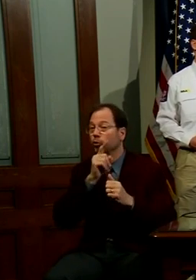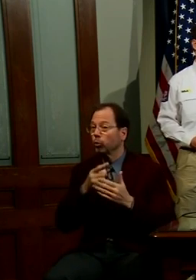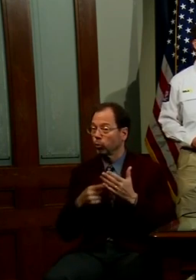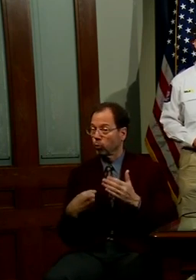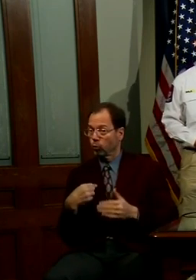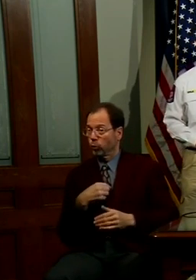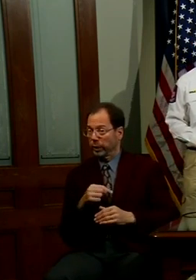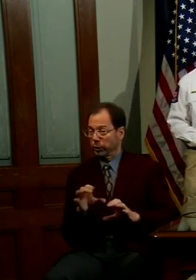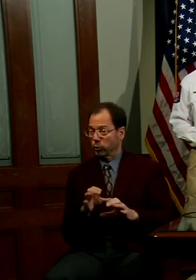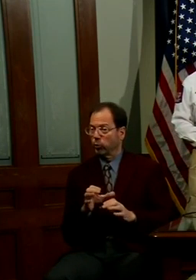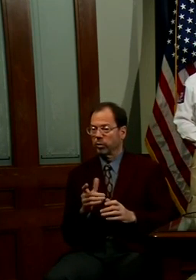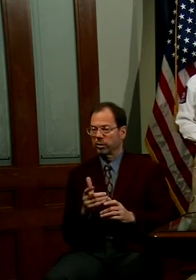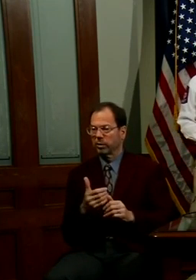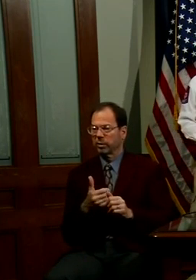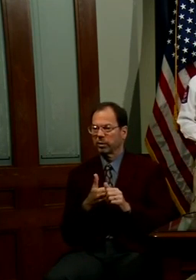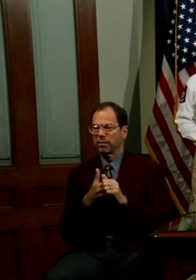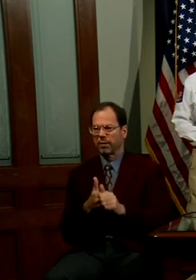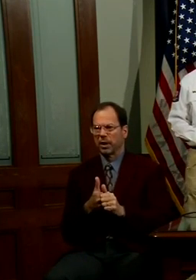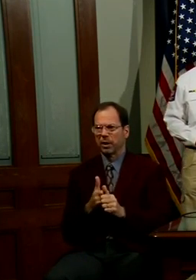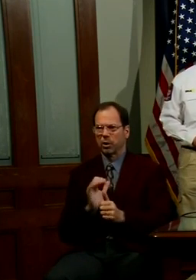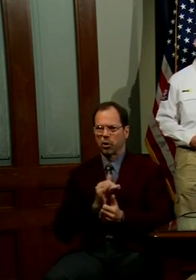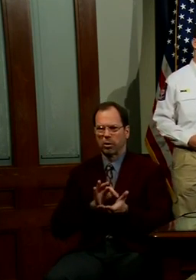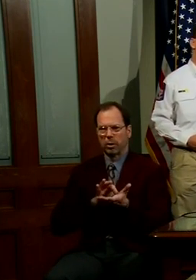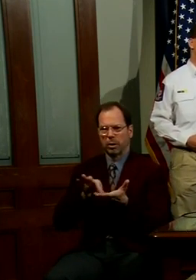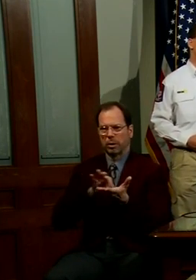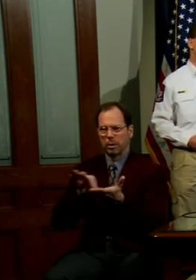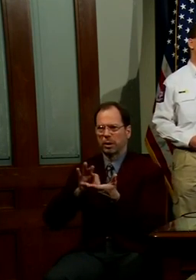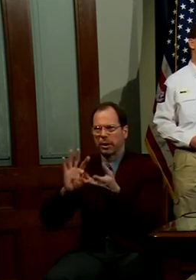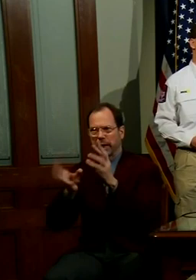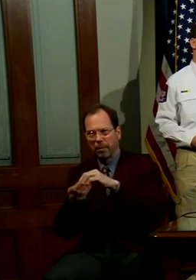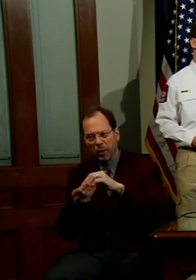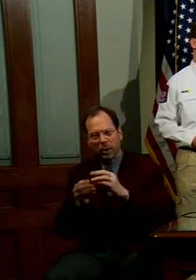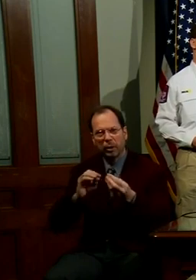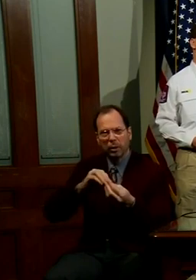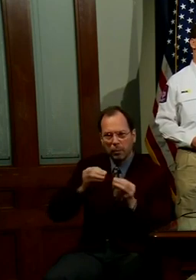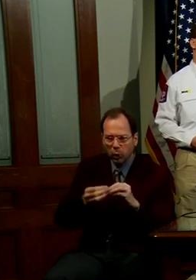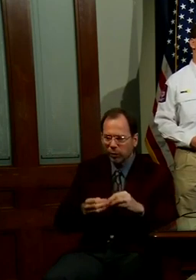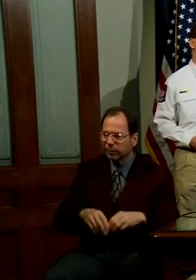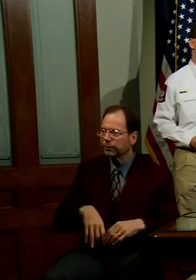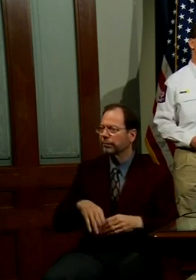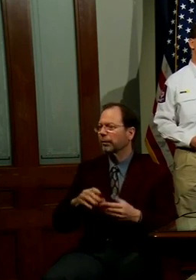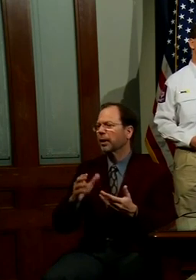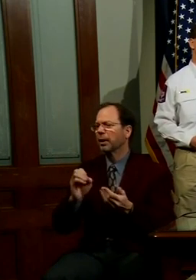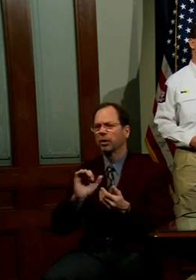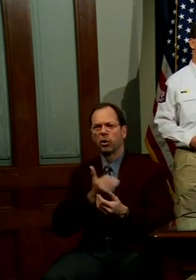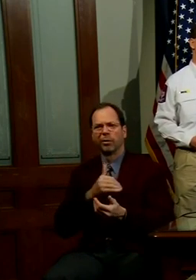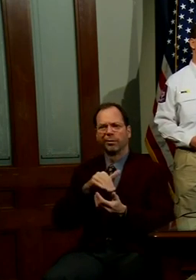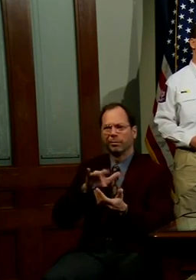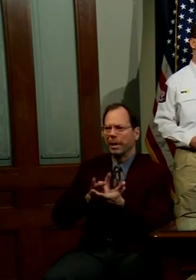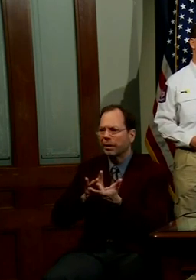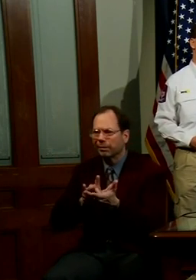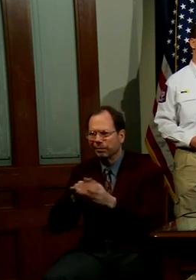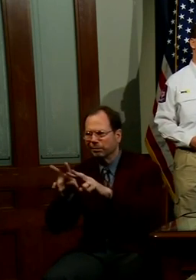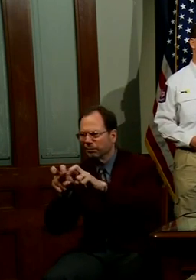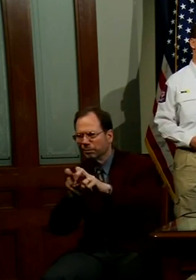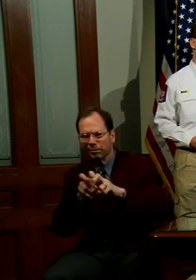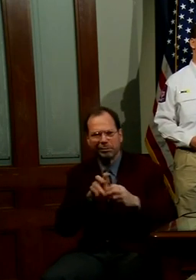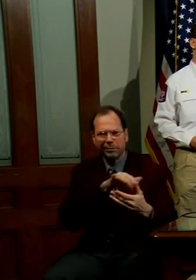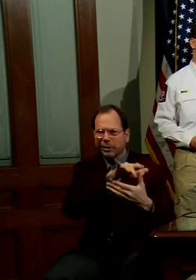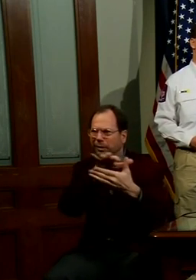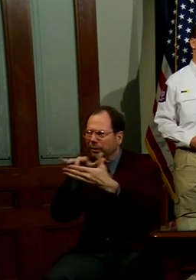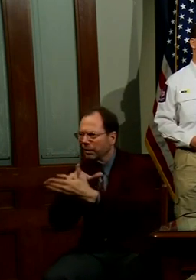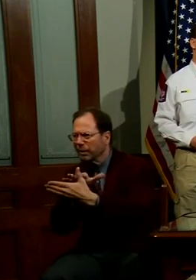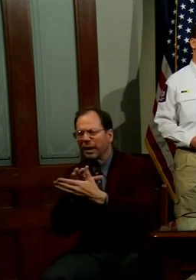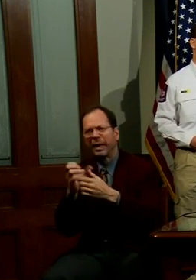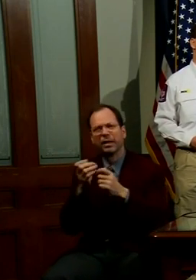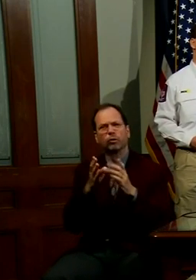is consistent with data, with medical analysis, as well as